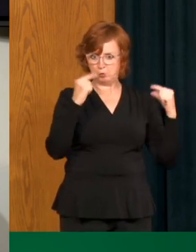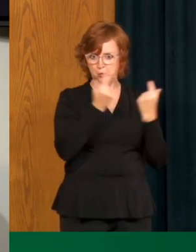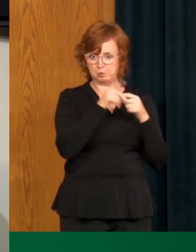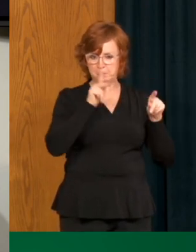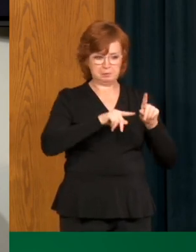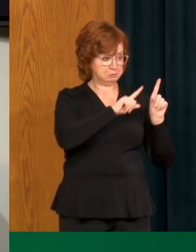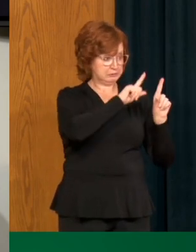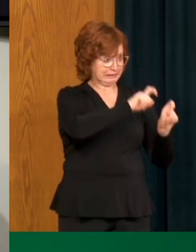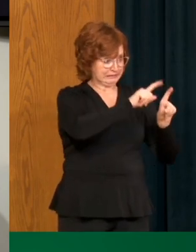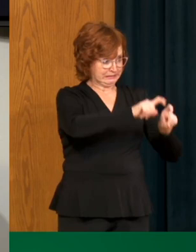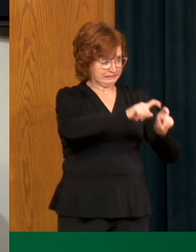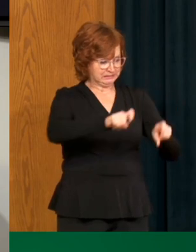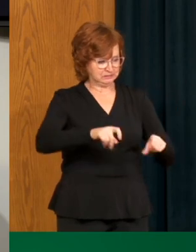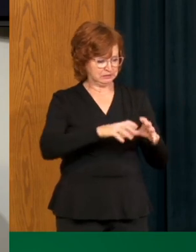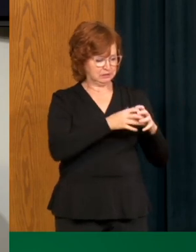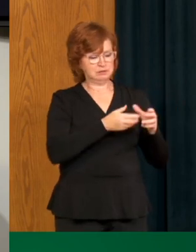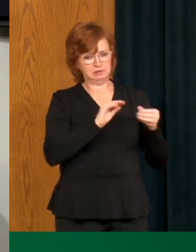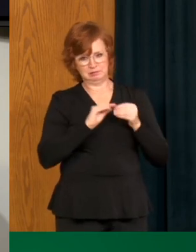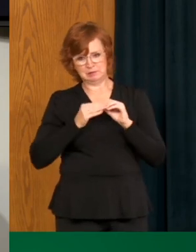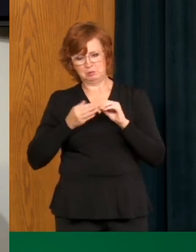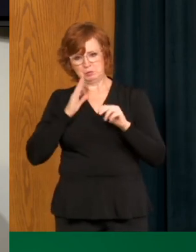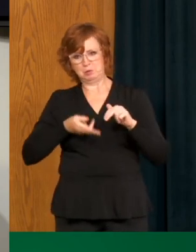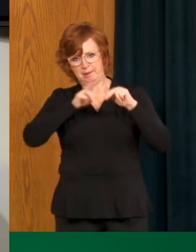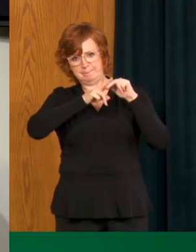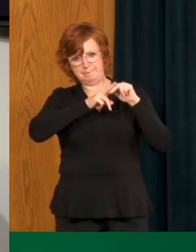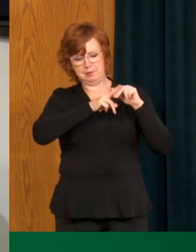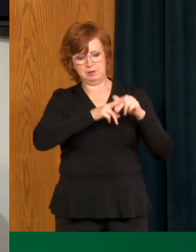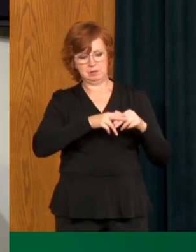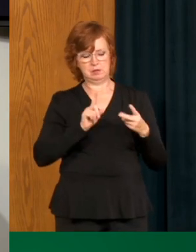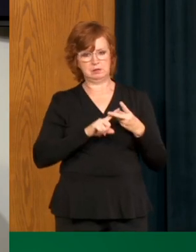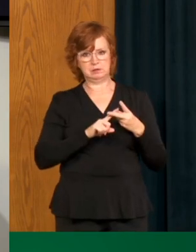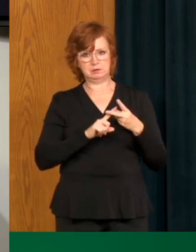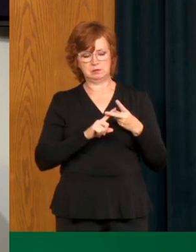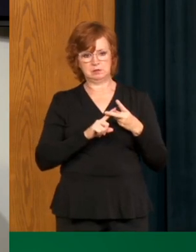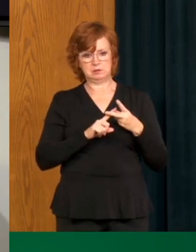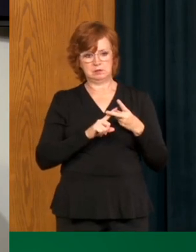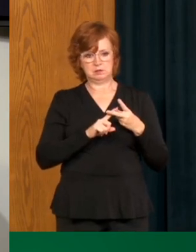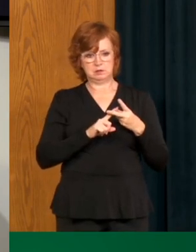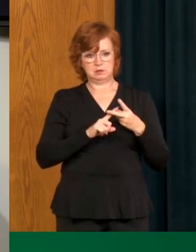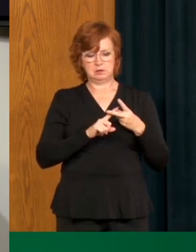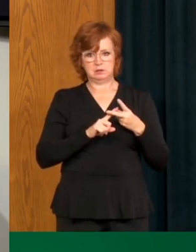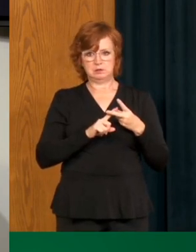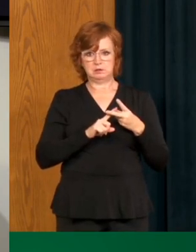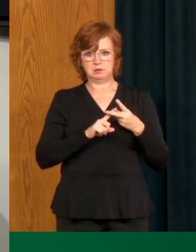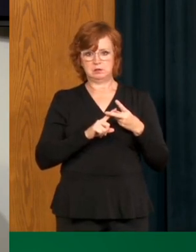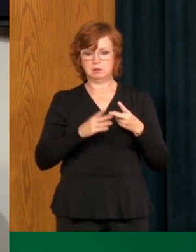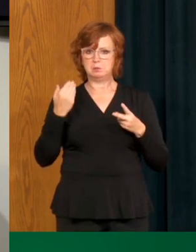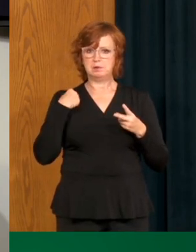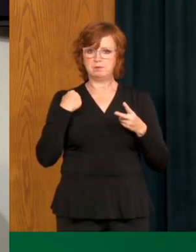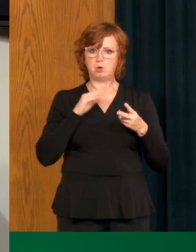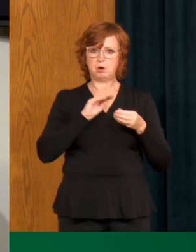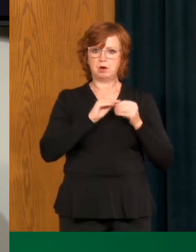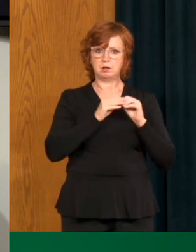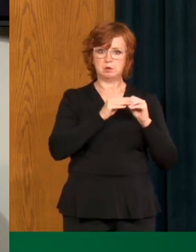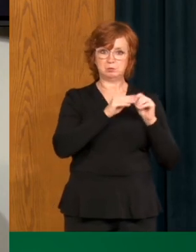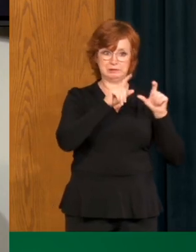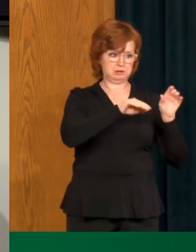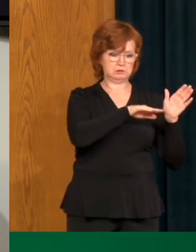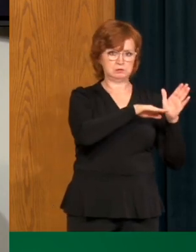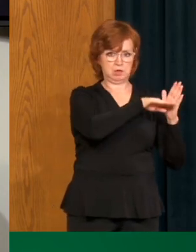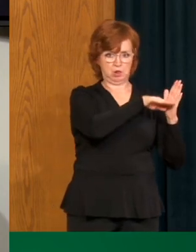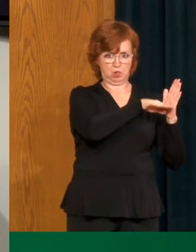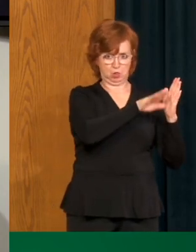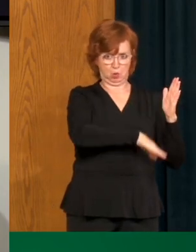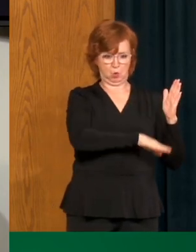be cyclical changes but on the whole testing is headed in the right direction. We were quite low for a while but now that we see